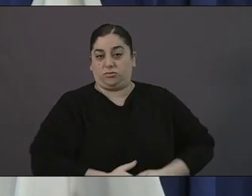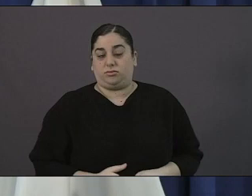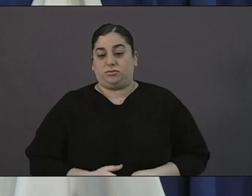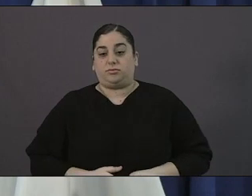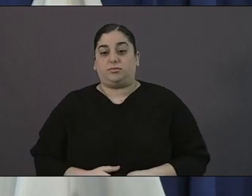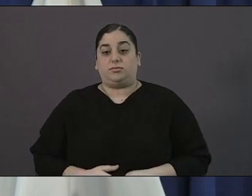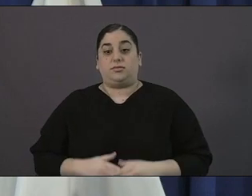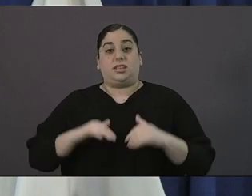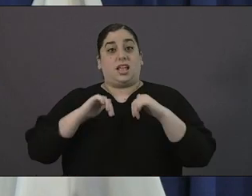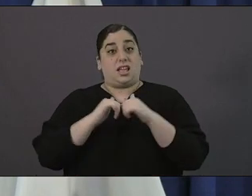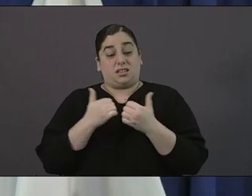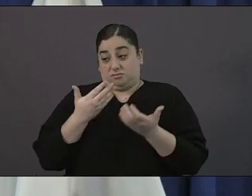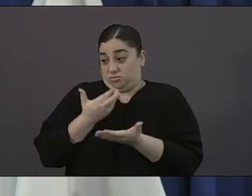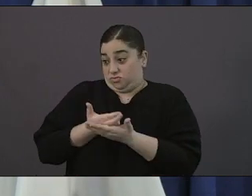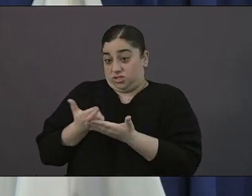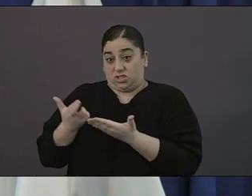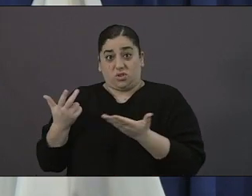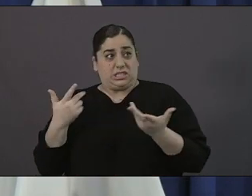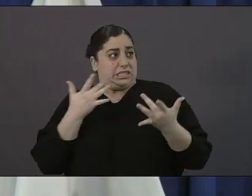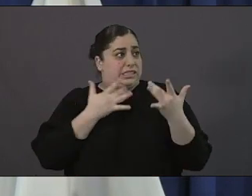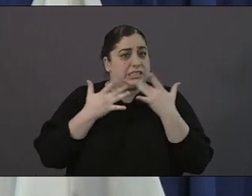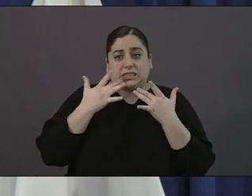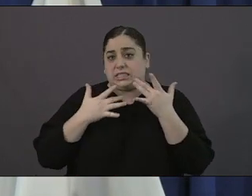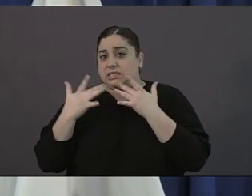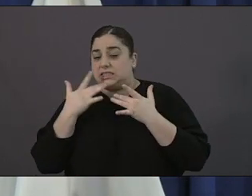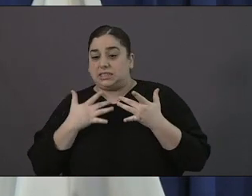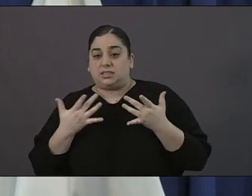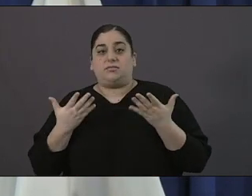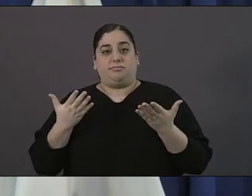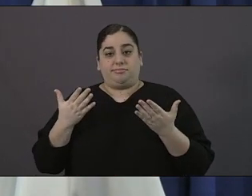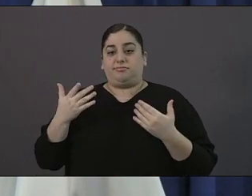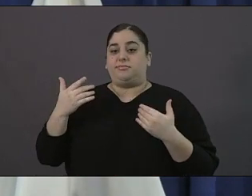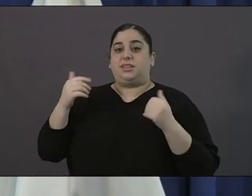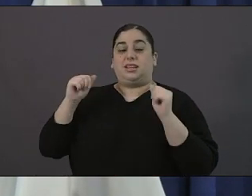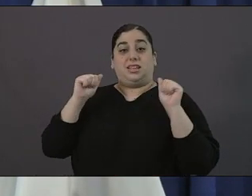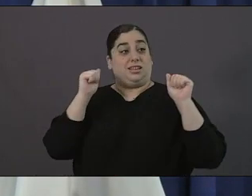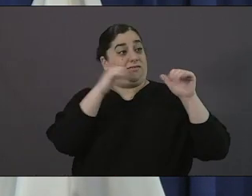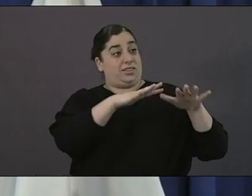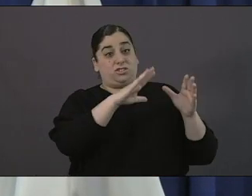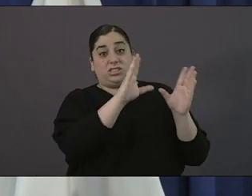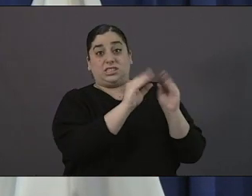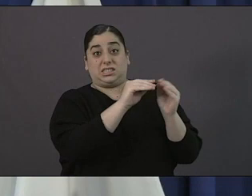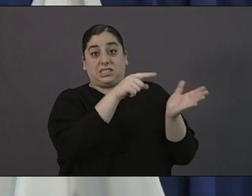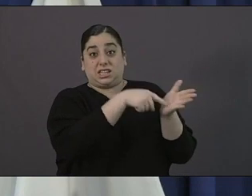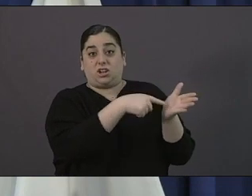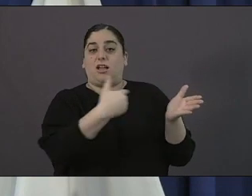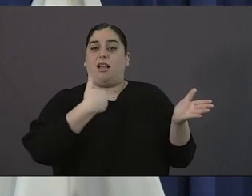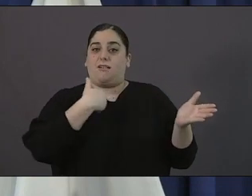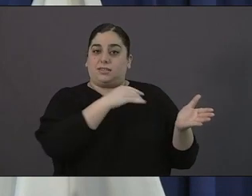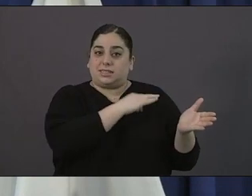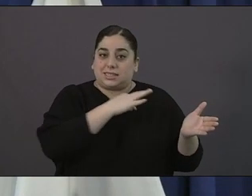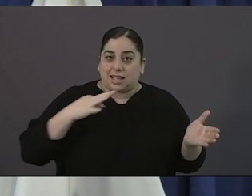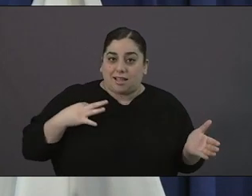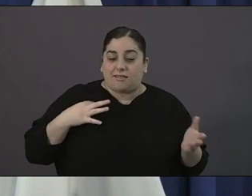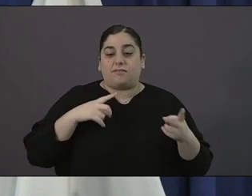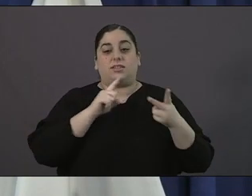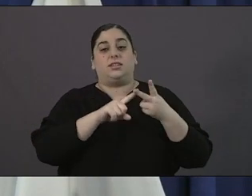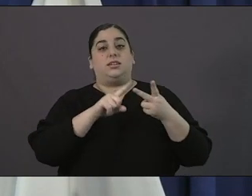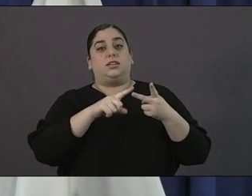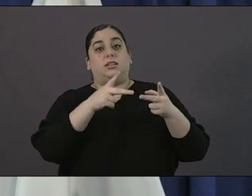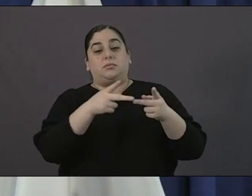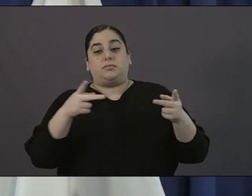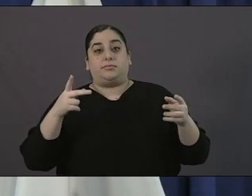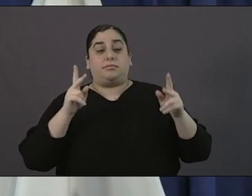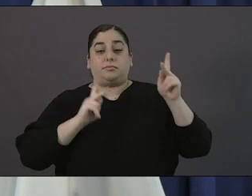having those teams out there saying we have a place for you a clean safe place where you can come in get food get